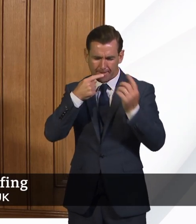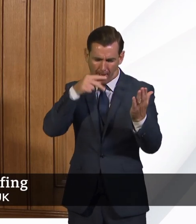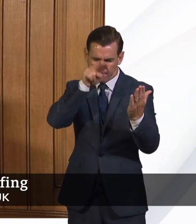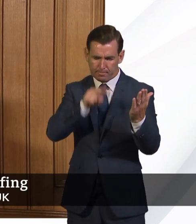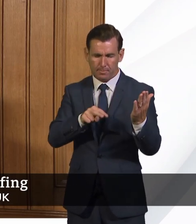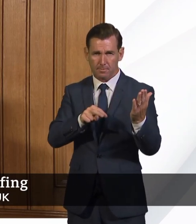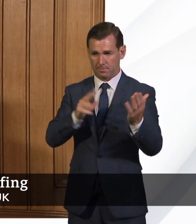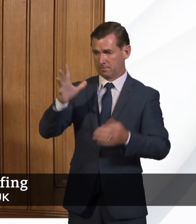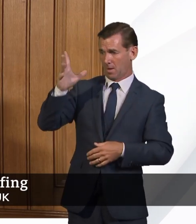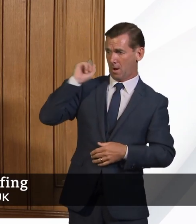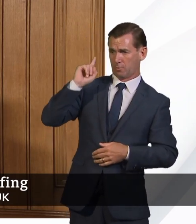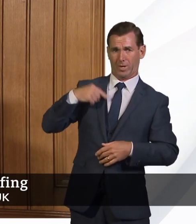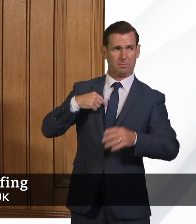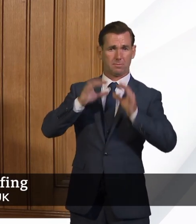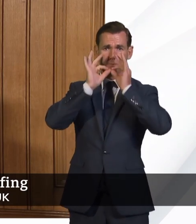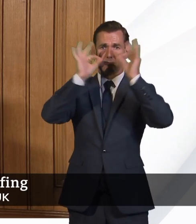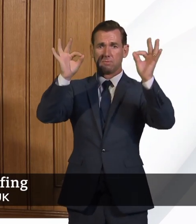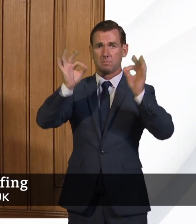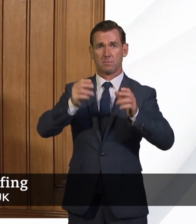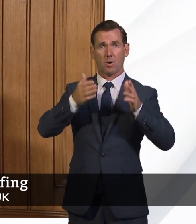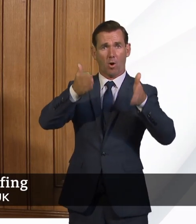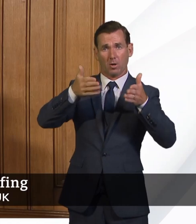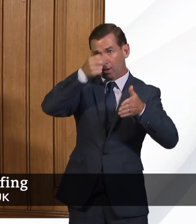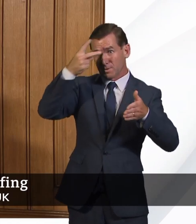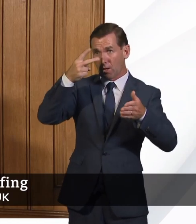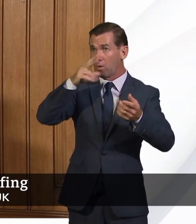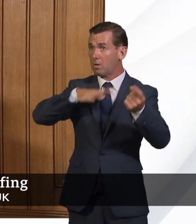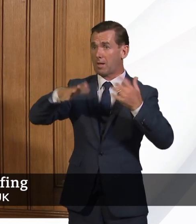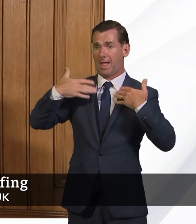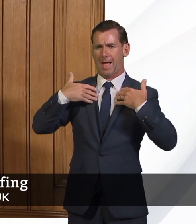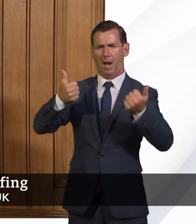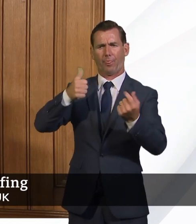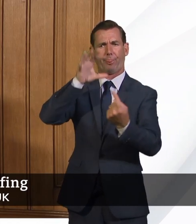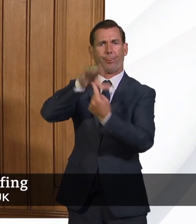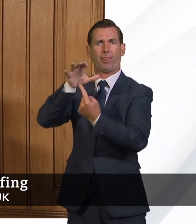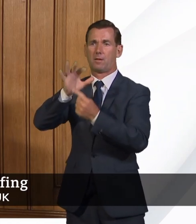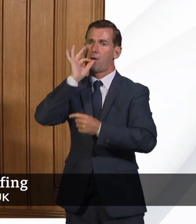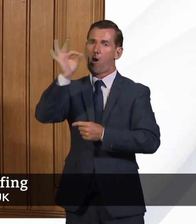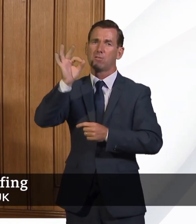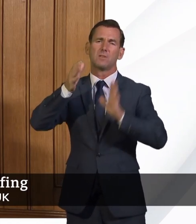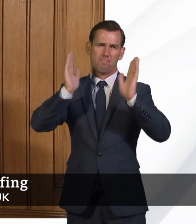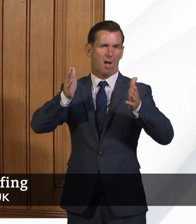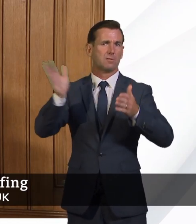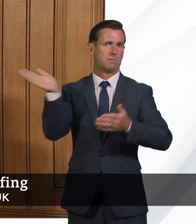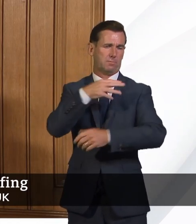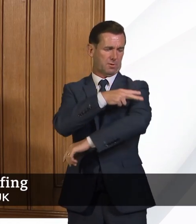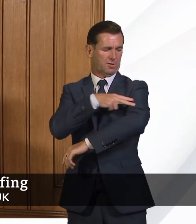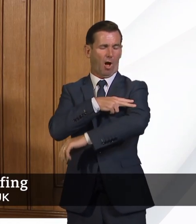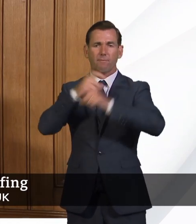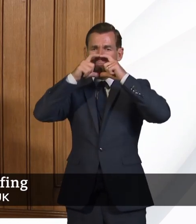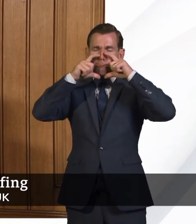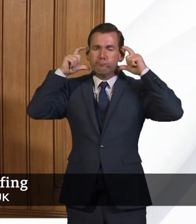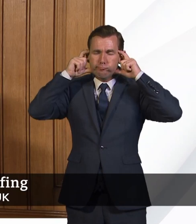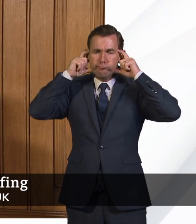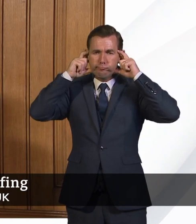asked all hospitals and healthcare settings to introduce the routine wearing of surgical masks. And the reason